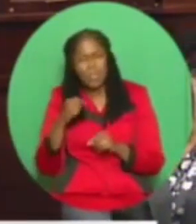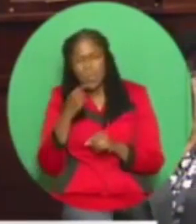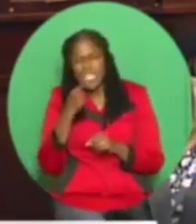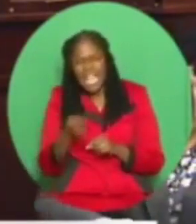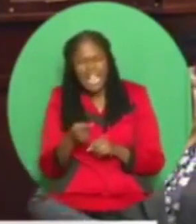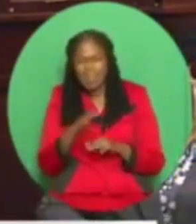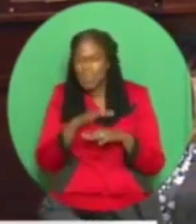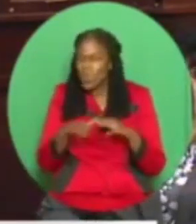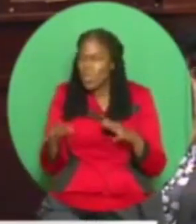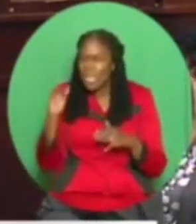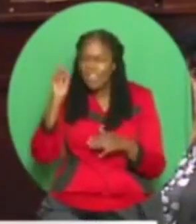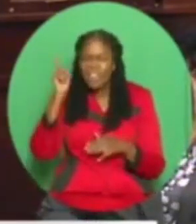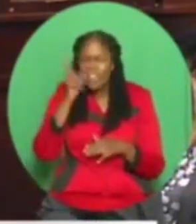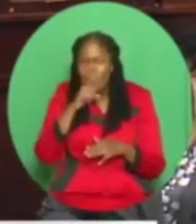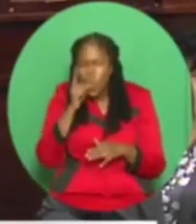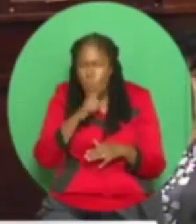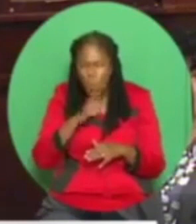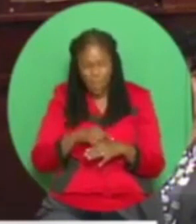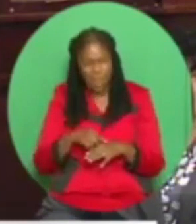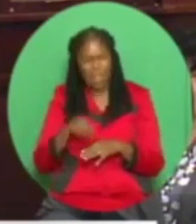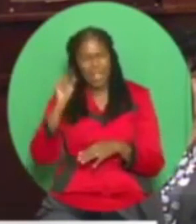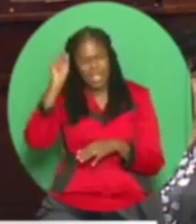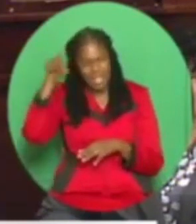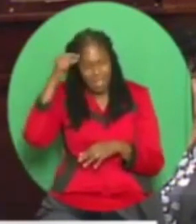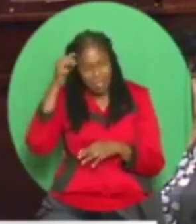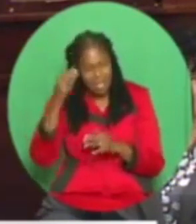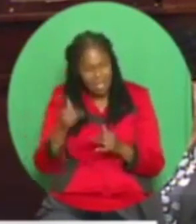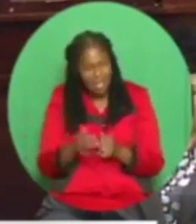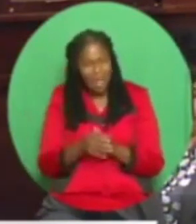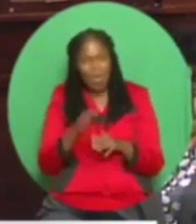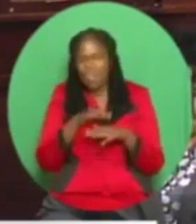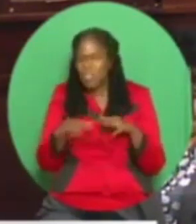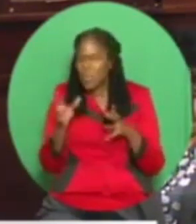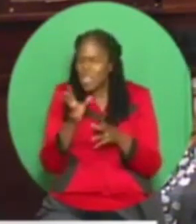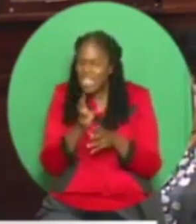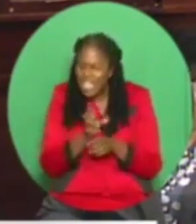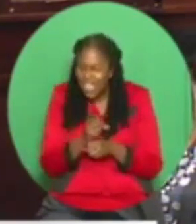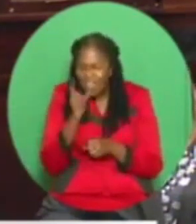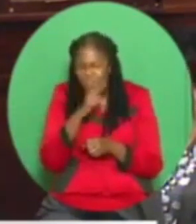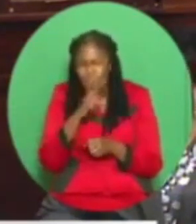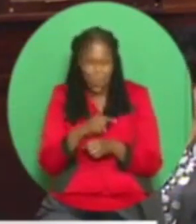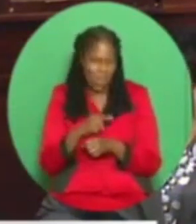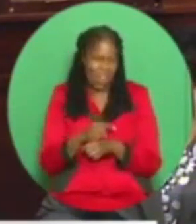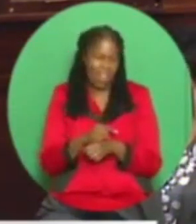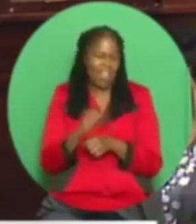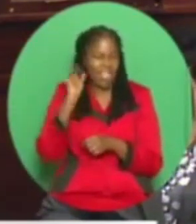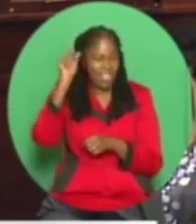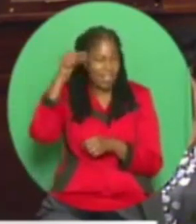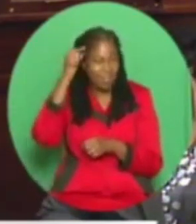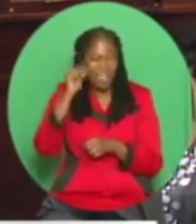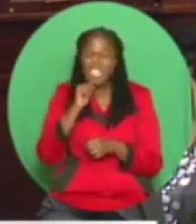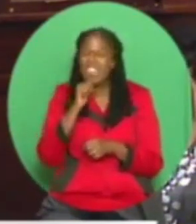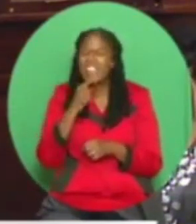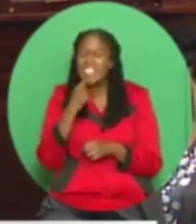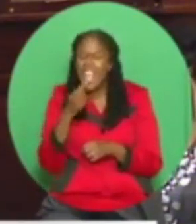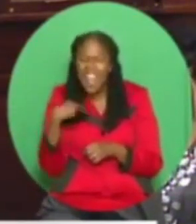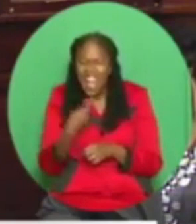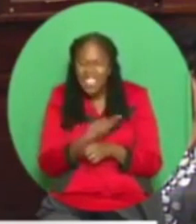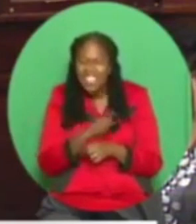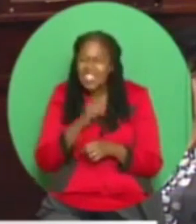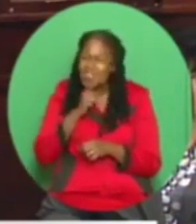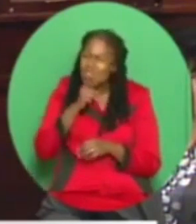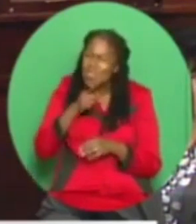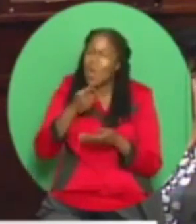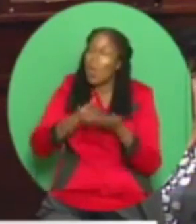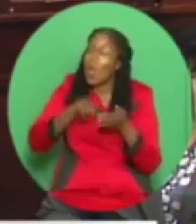Do not get mamagai by the government that may have some other interest in this matter, that they will not tell us at this time. You